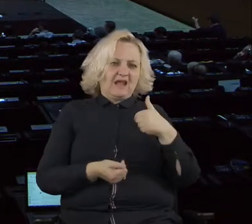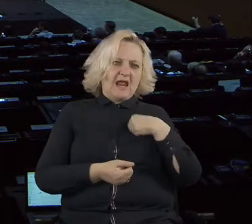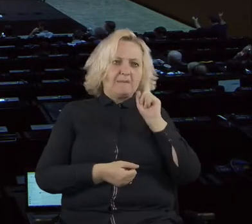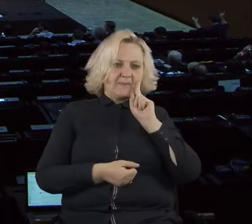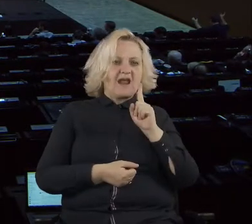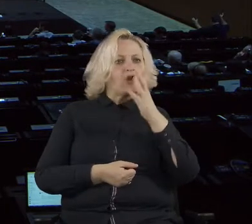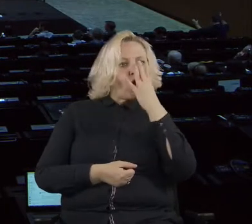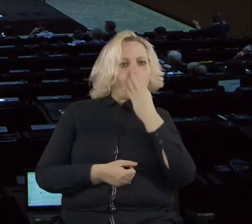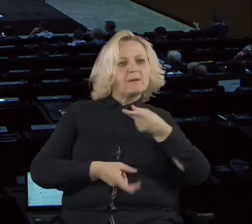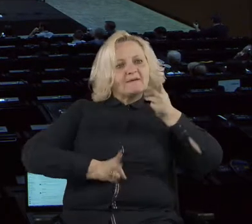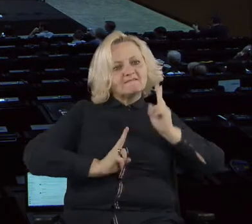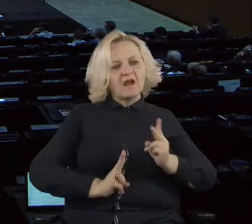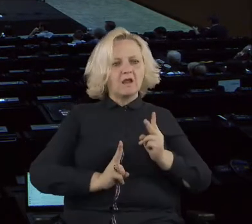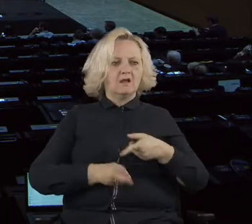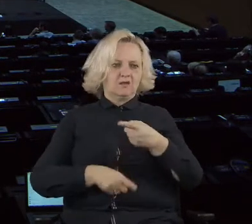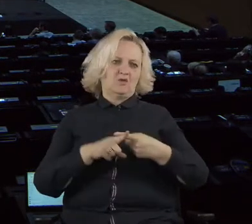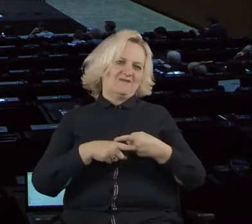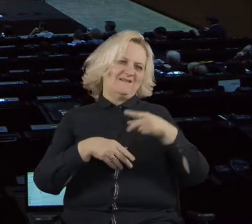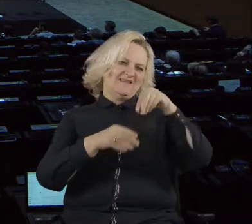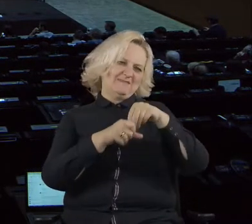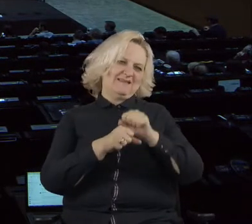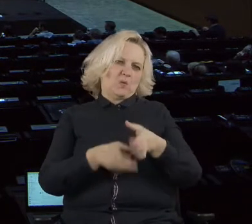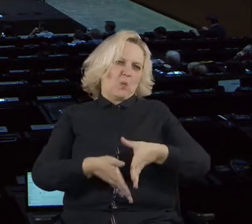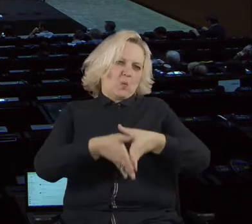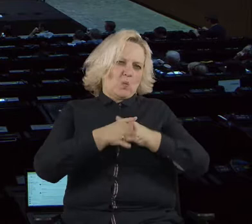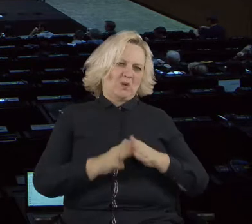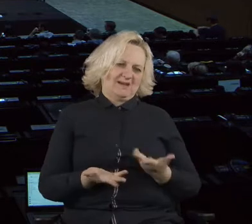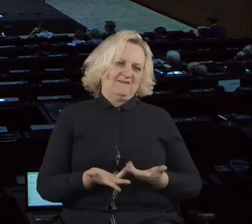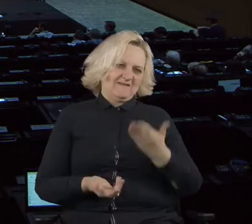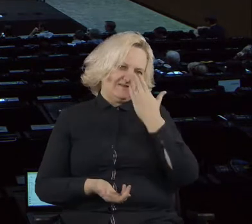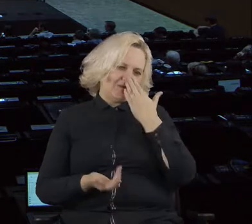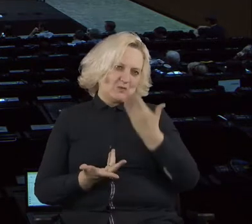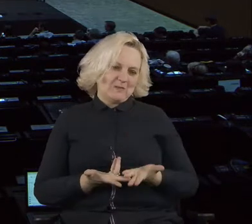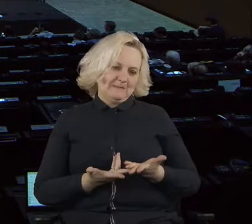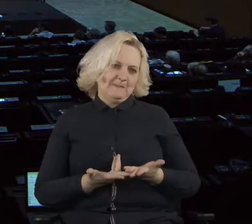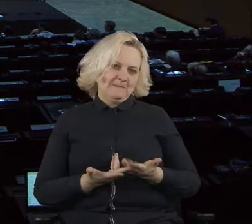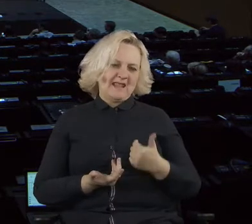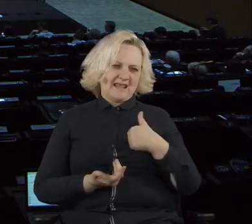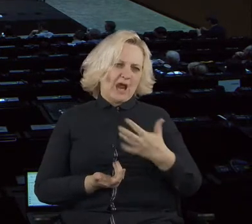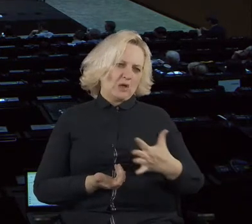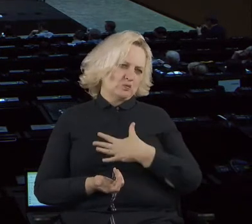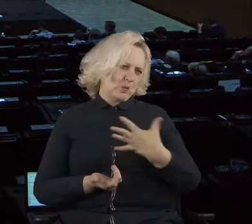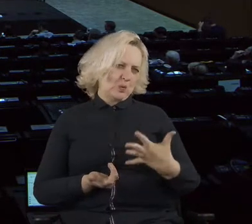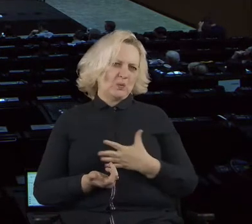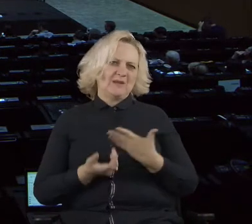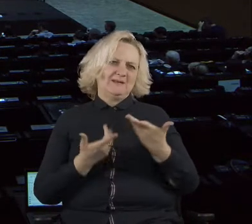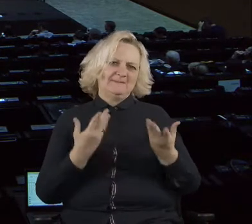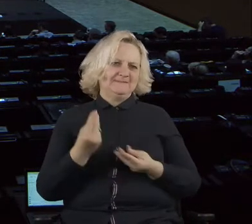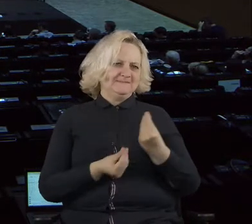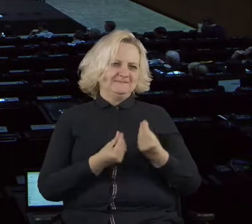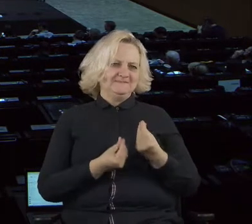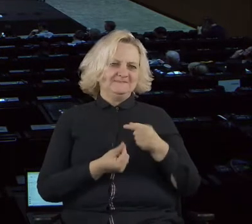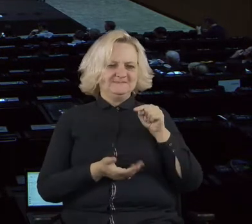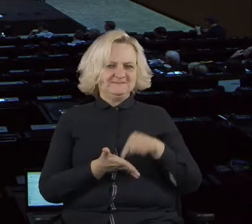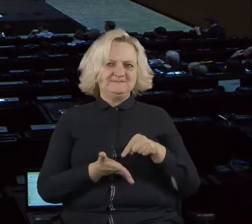And, and, and I got the feeling that sometimes in governing, you know, like you, you, you, you would use